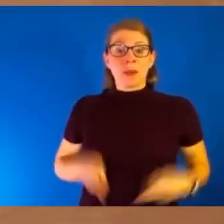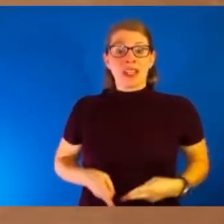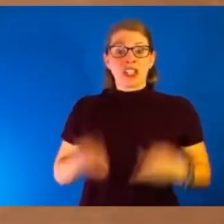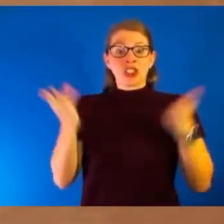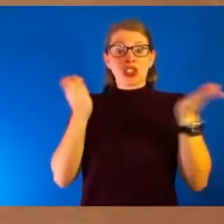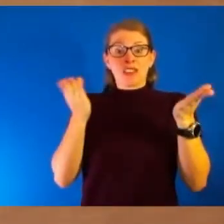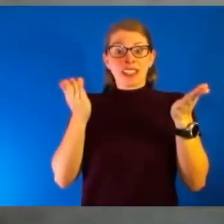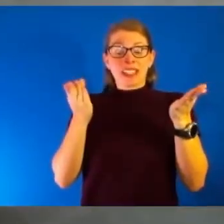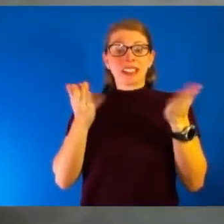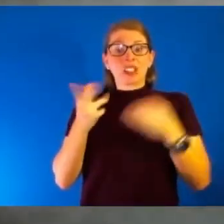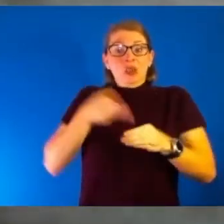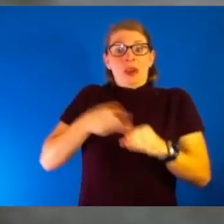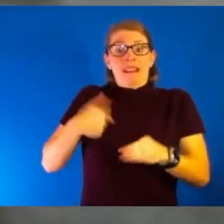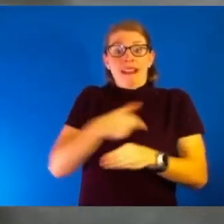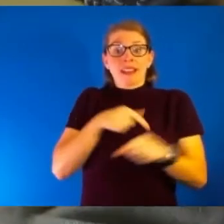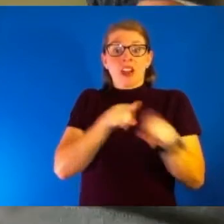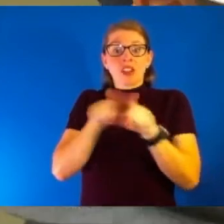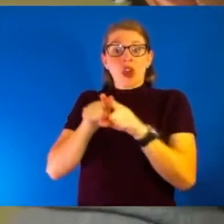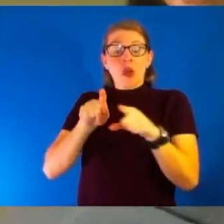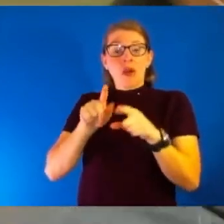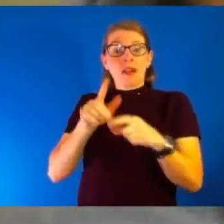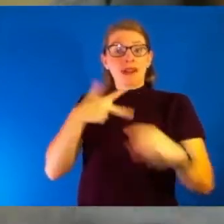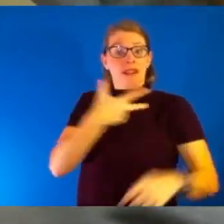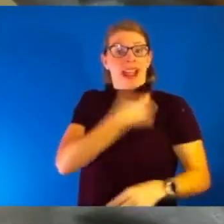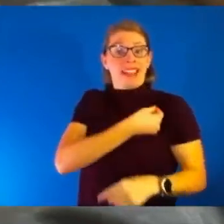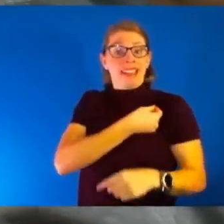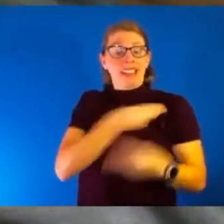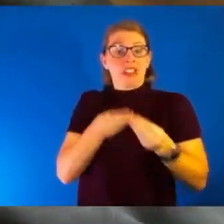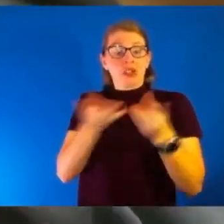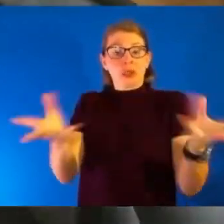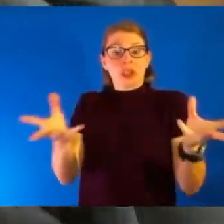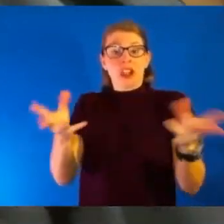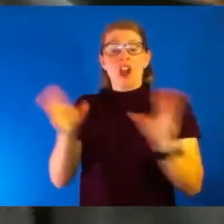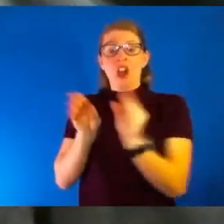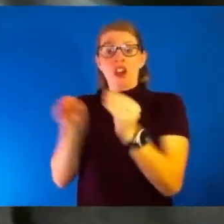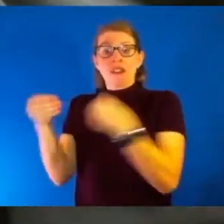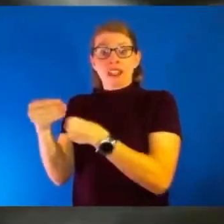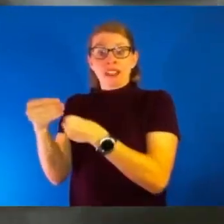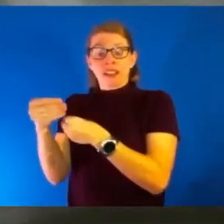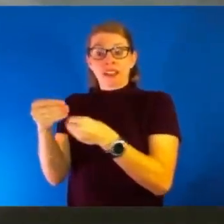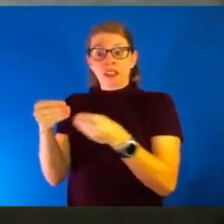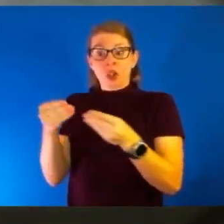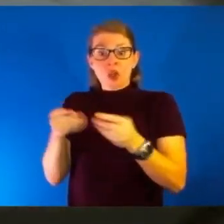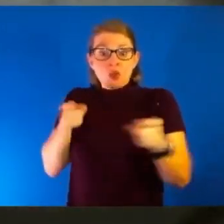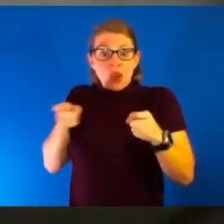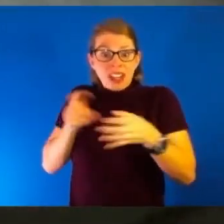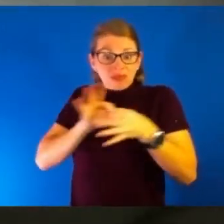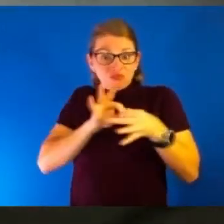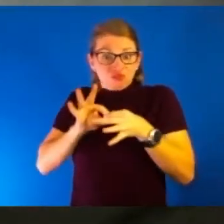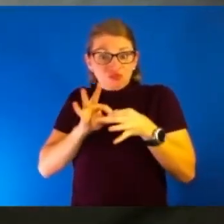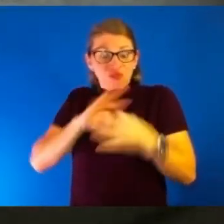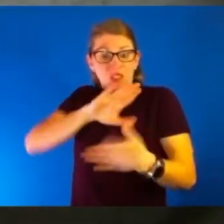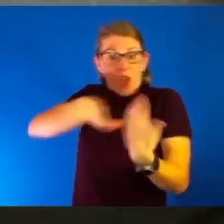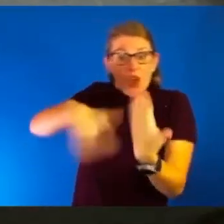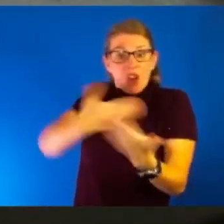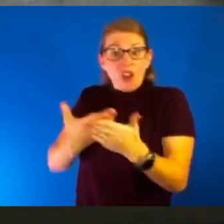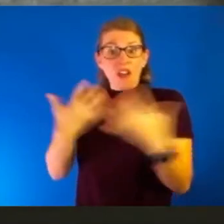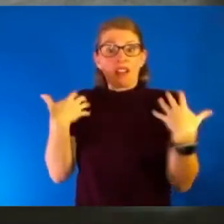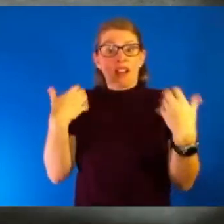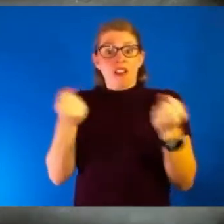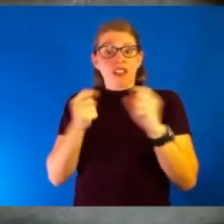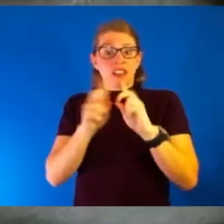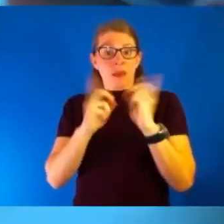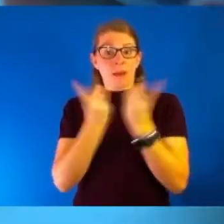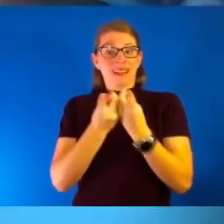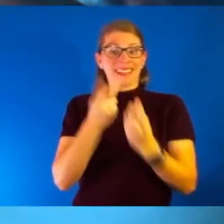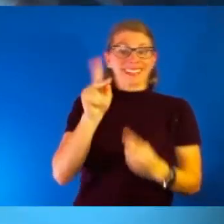and how the office coordinates all public health emergencies throughout Kansas and Missouri. So make sure you get in your